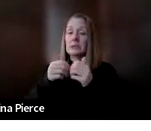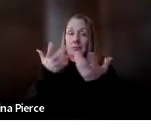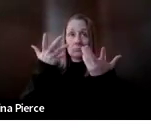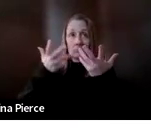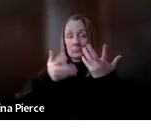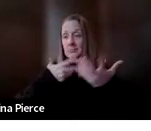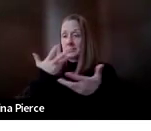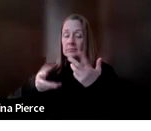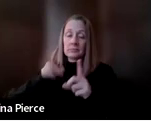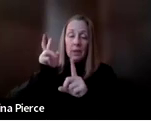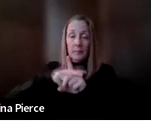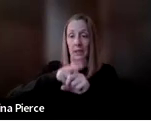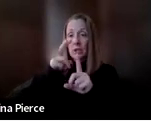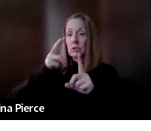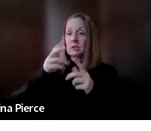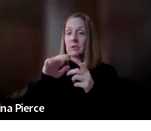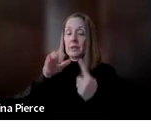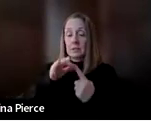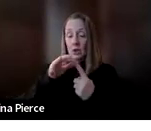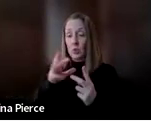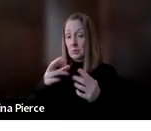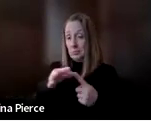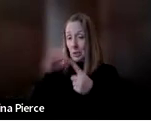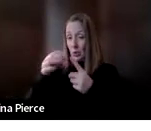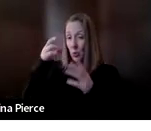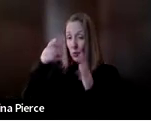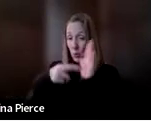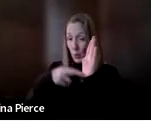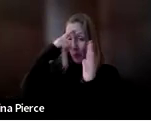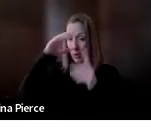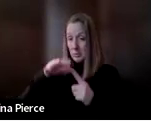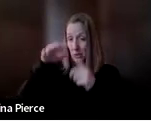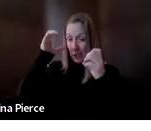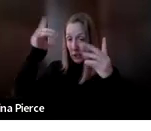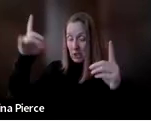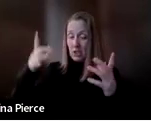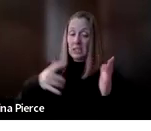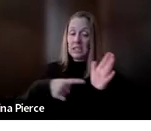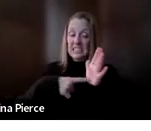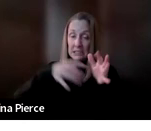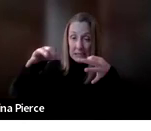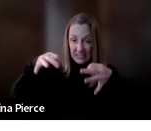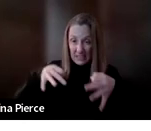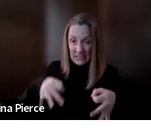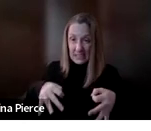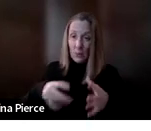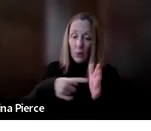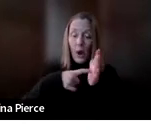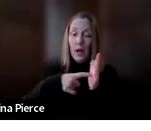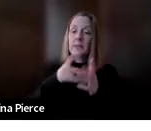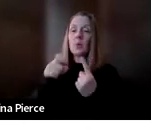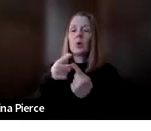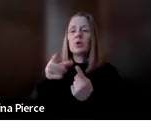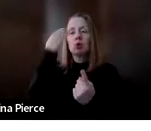Administrative Rules for Special Education. It really defines those requirements for special education and when you know what your rights